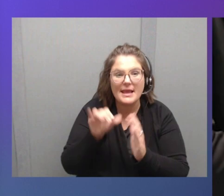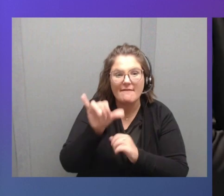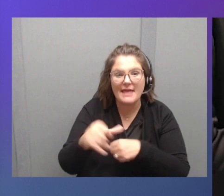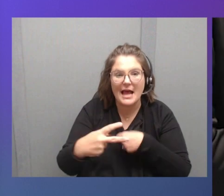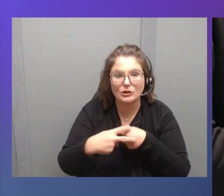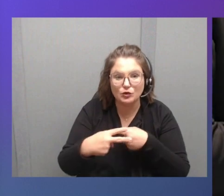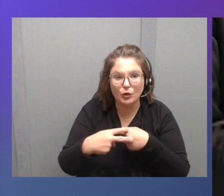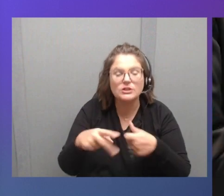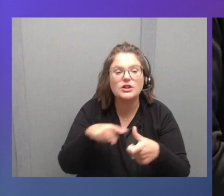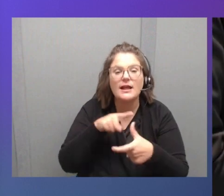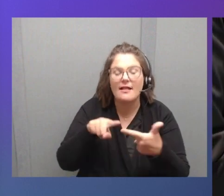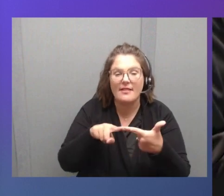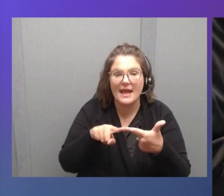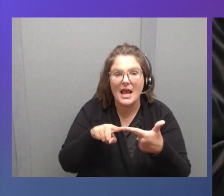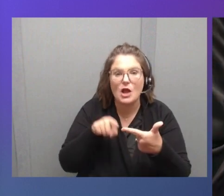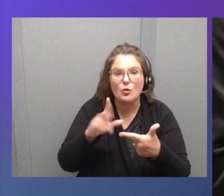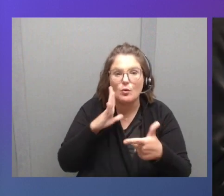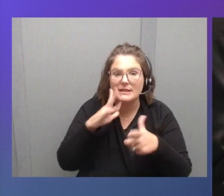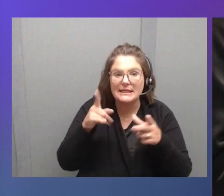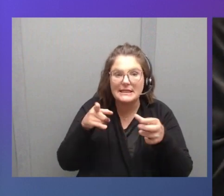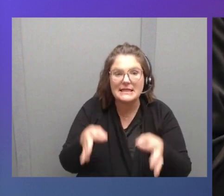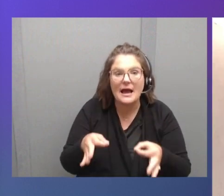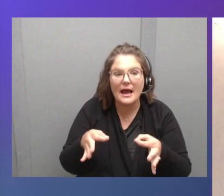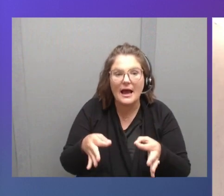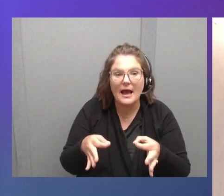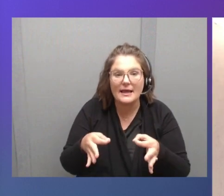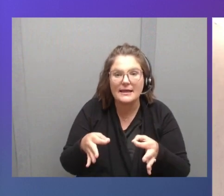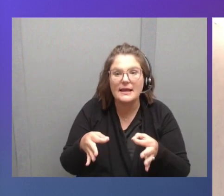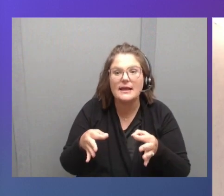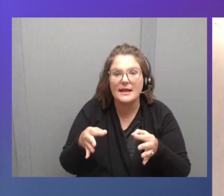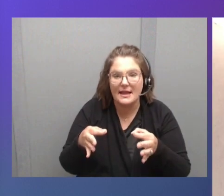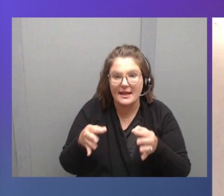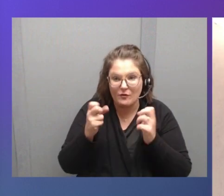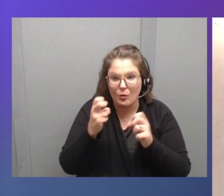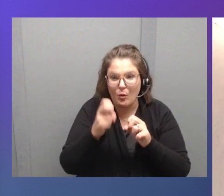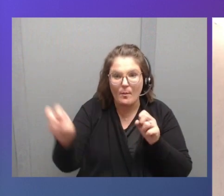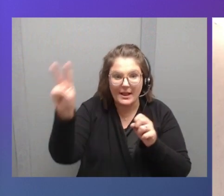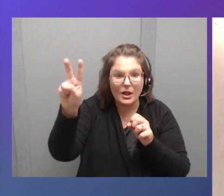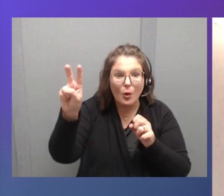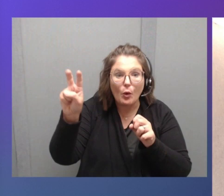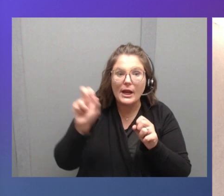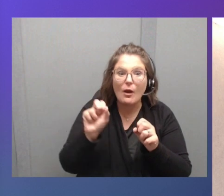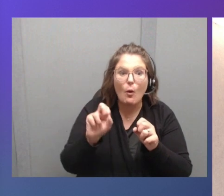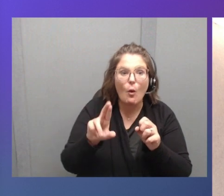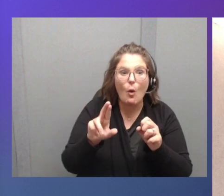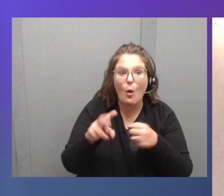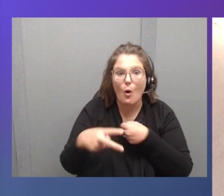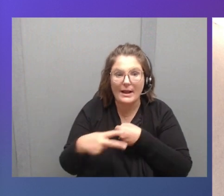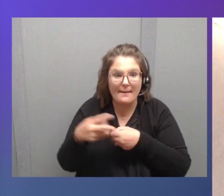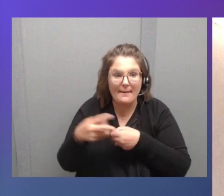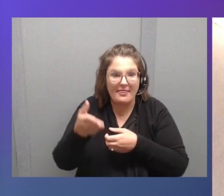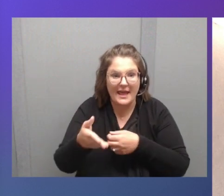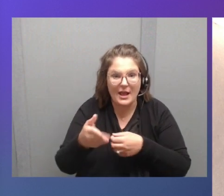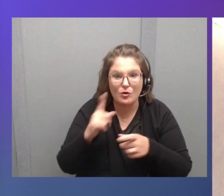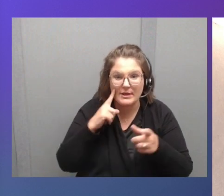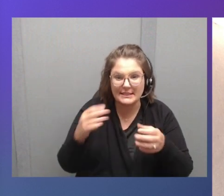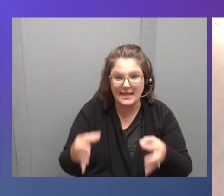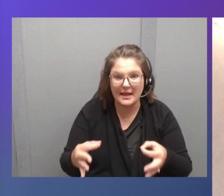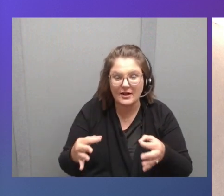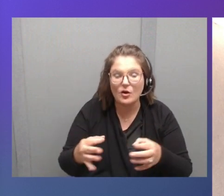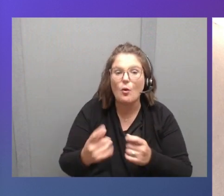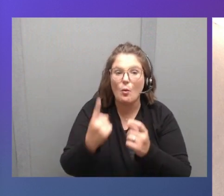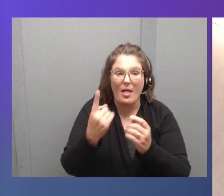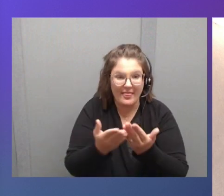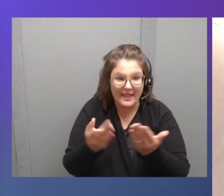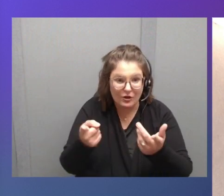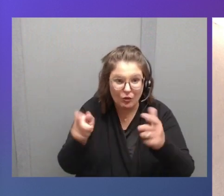from there, now you can decide if you want to upload to AWS cloud or just keep it there. Exactly. One thing that you could do.